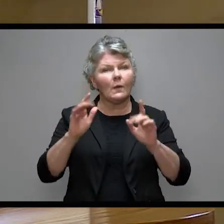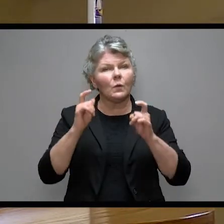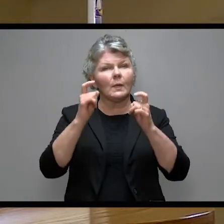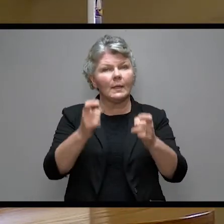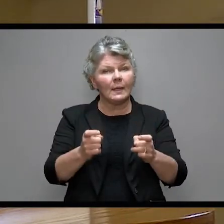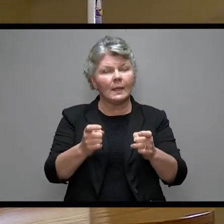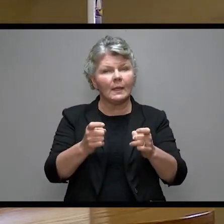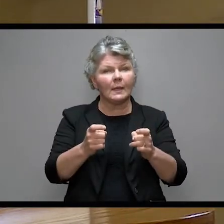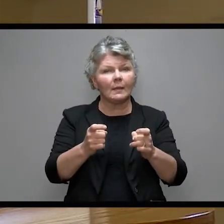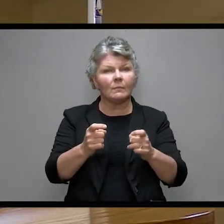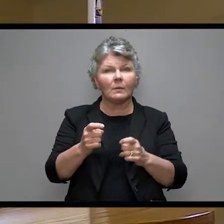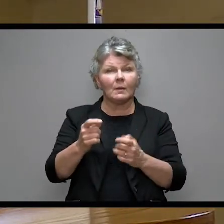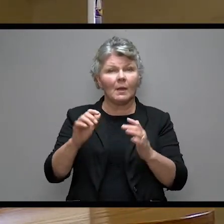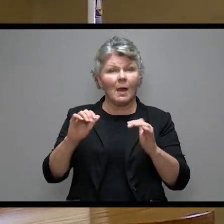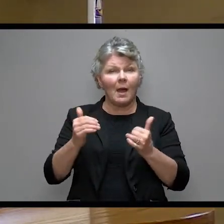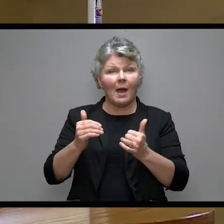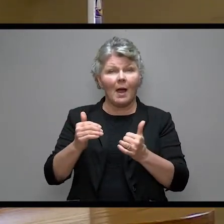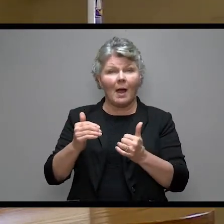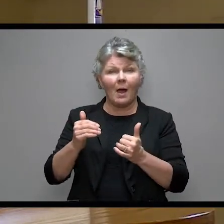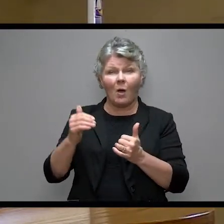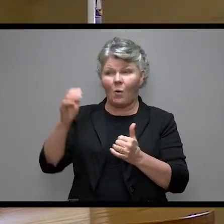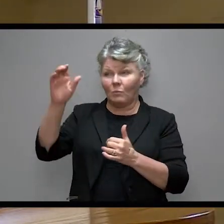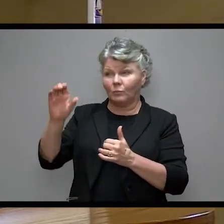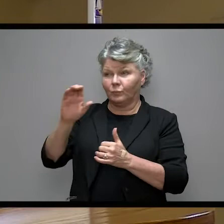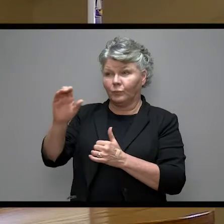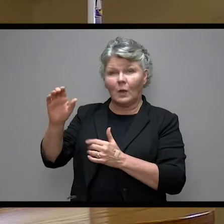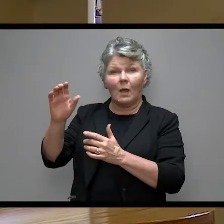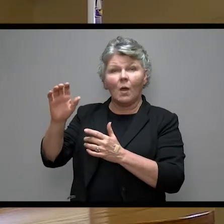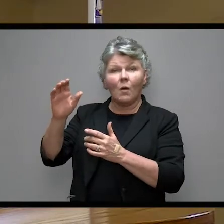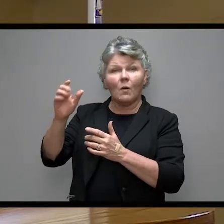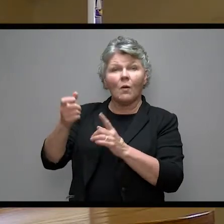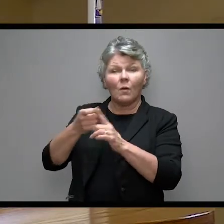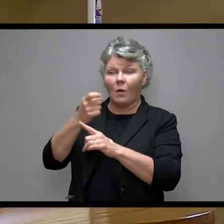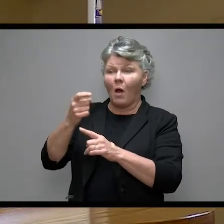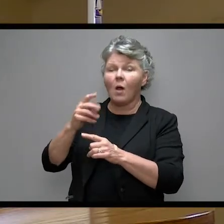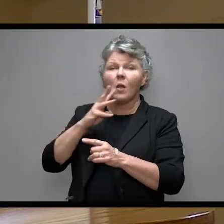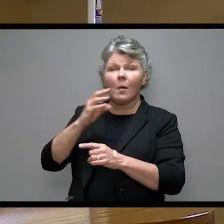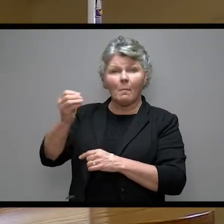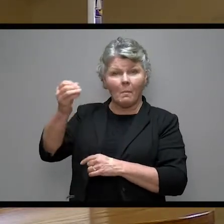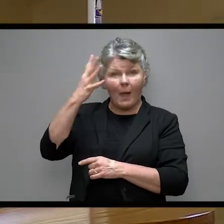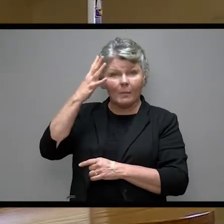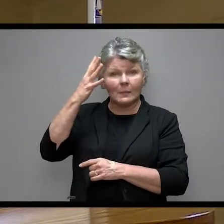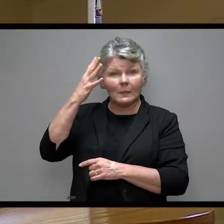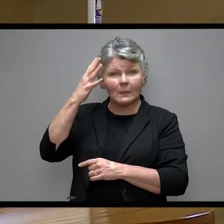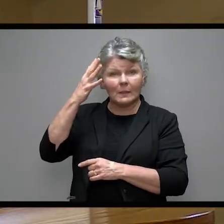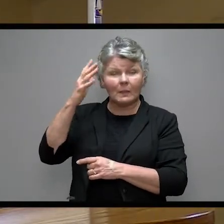straight to us from Calvary by way of baptism. Great gift,